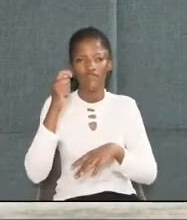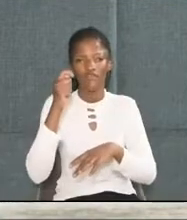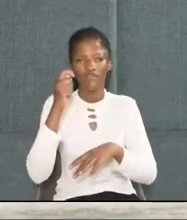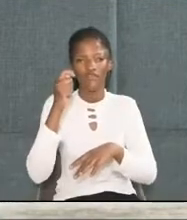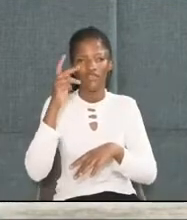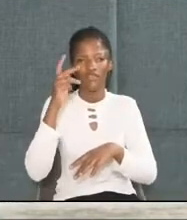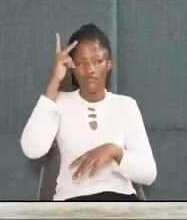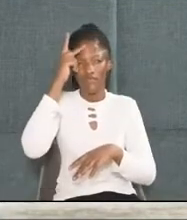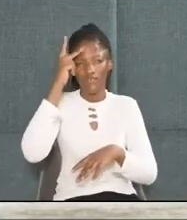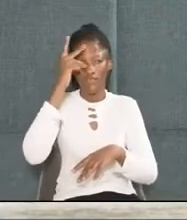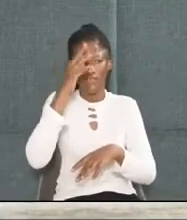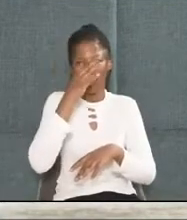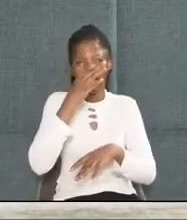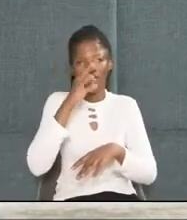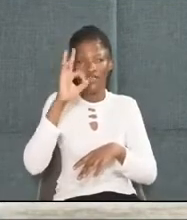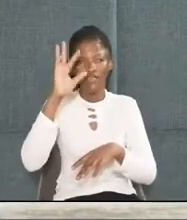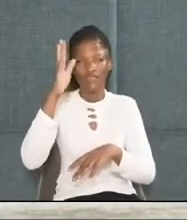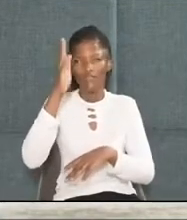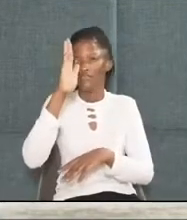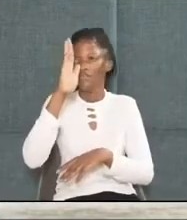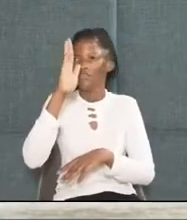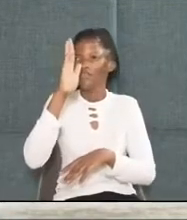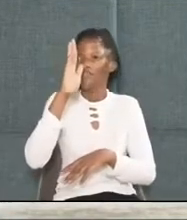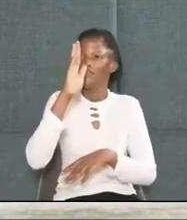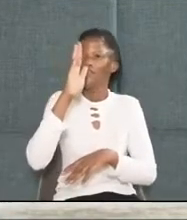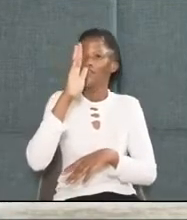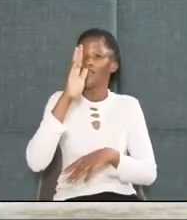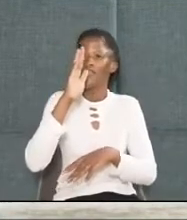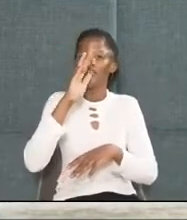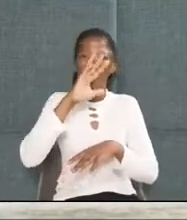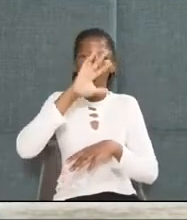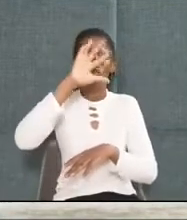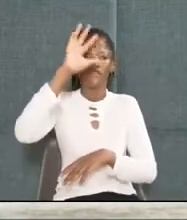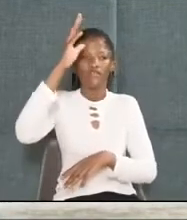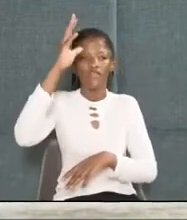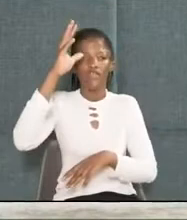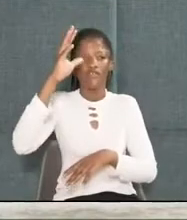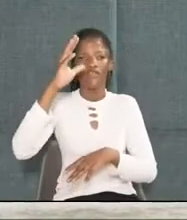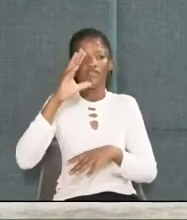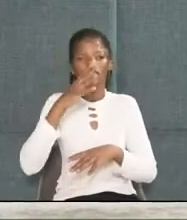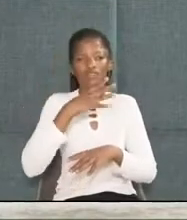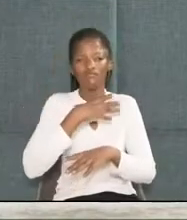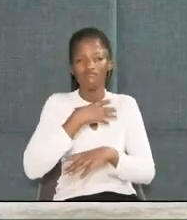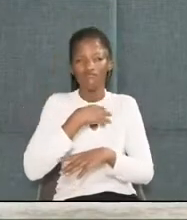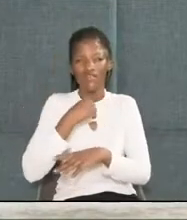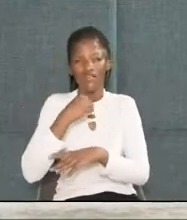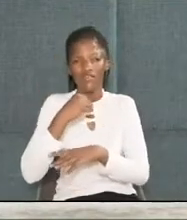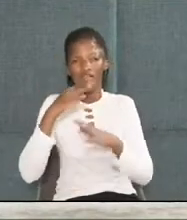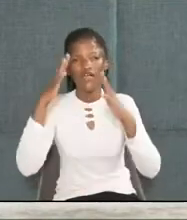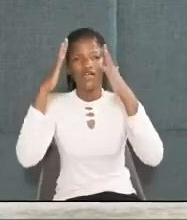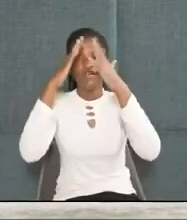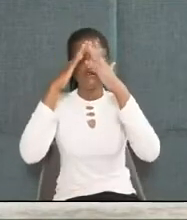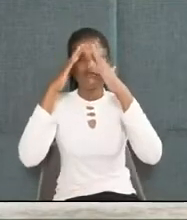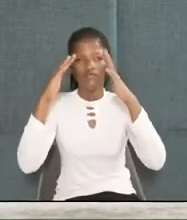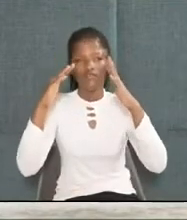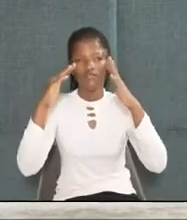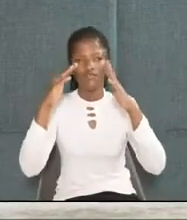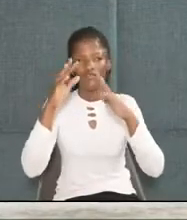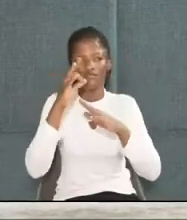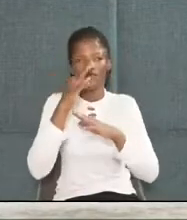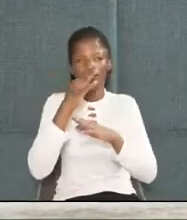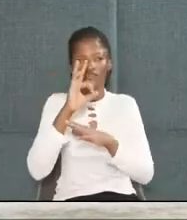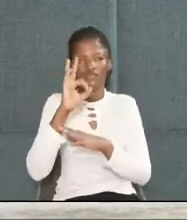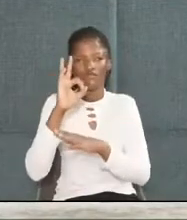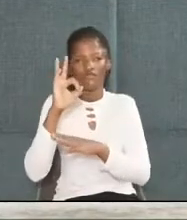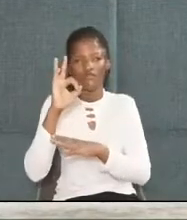tossing high. The sky is all shadowed with blackness,